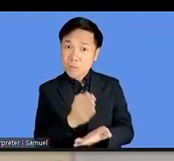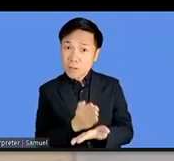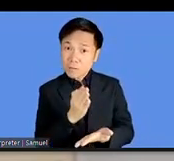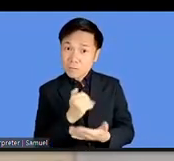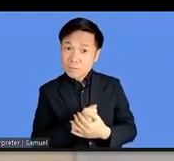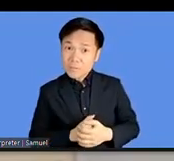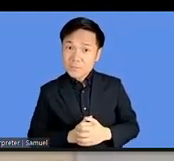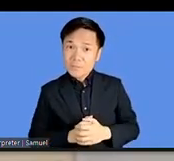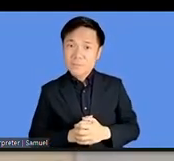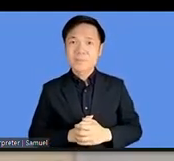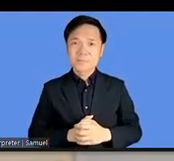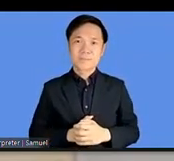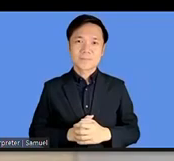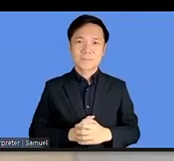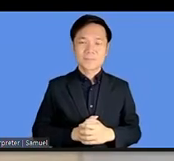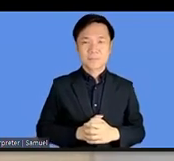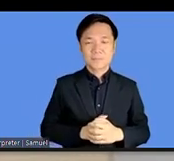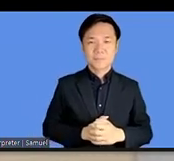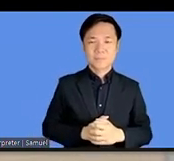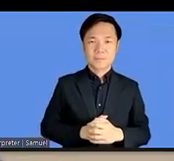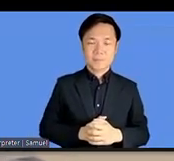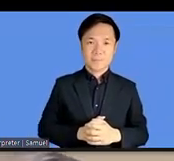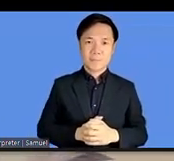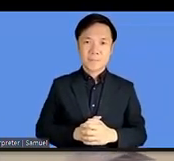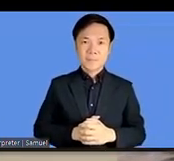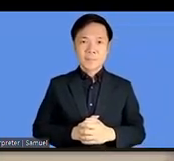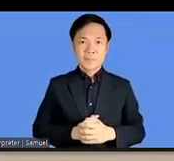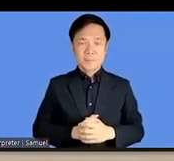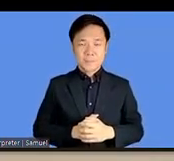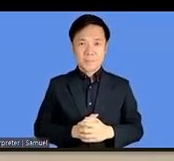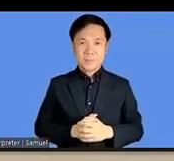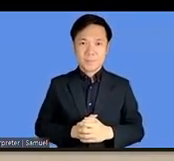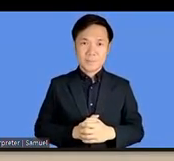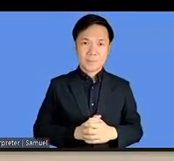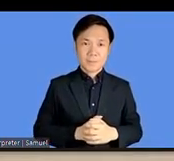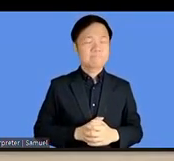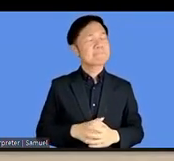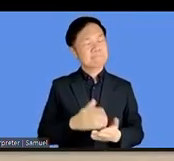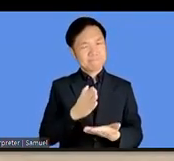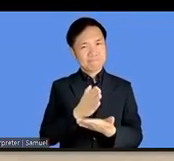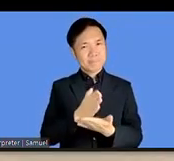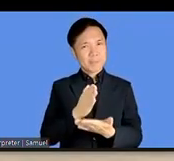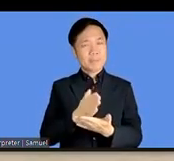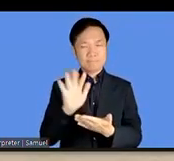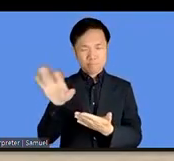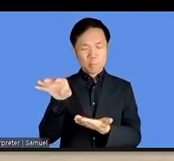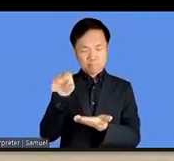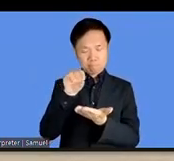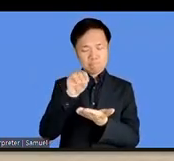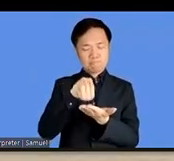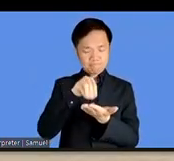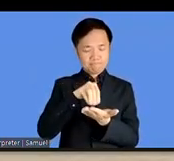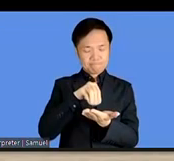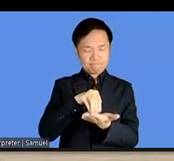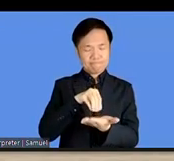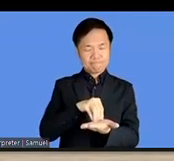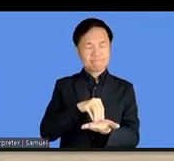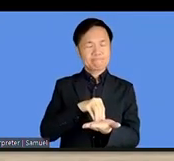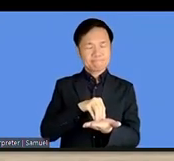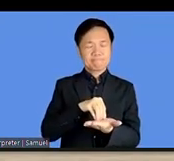thanks so much for that um we will make sure that we put these in um just for uh